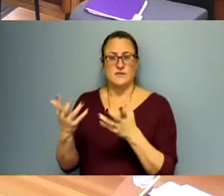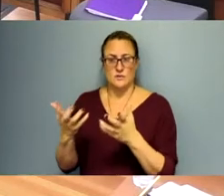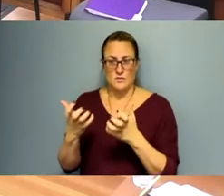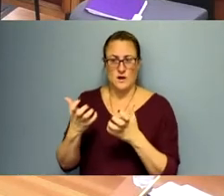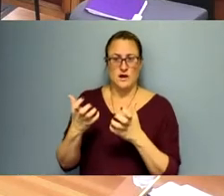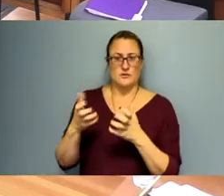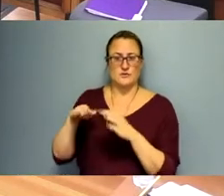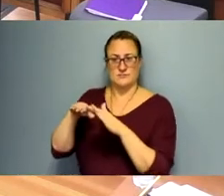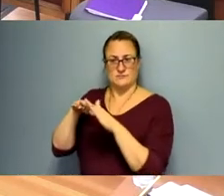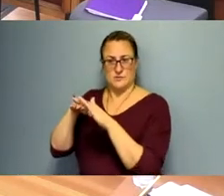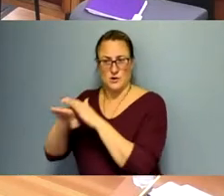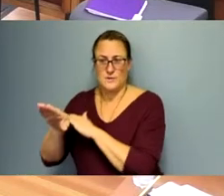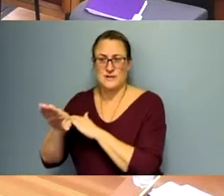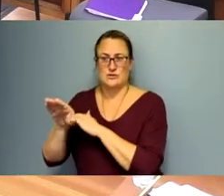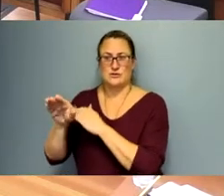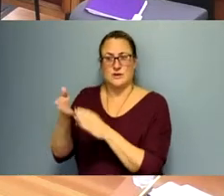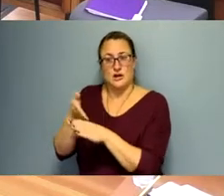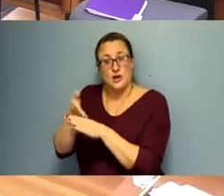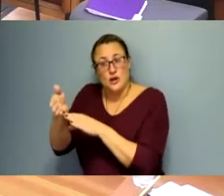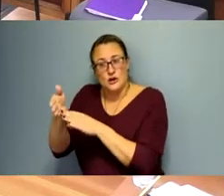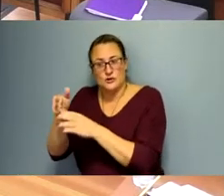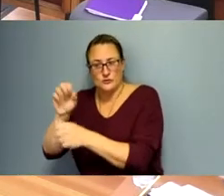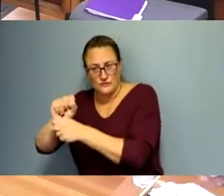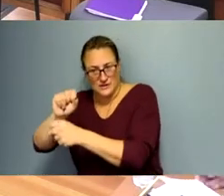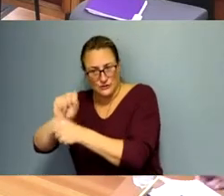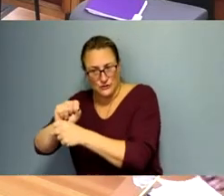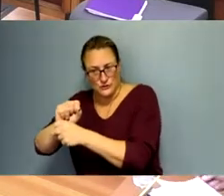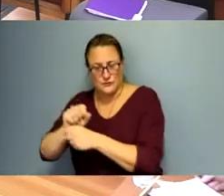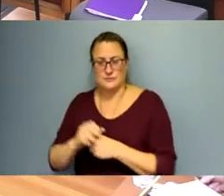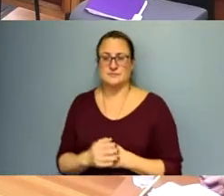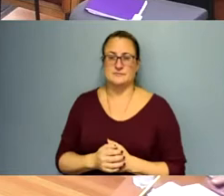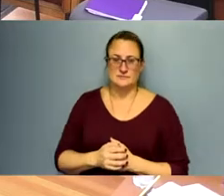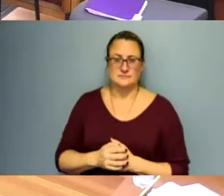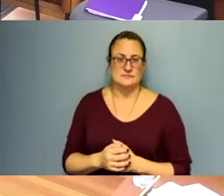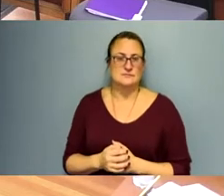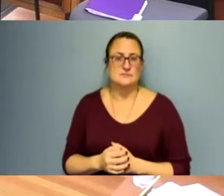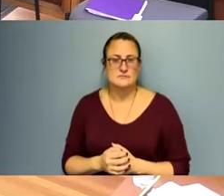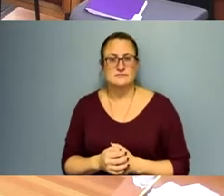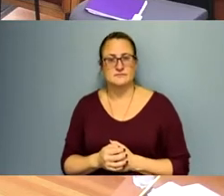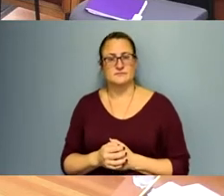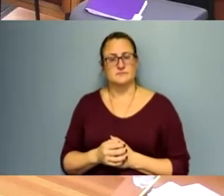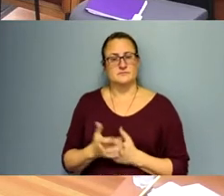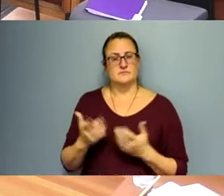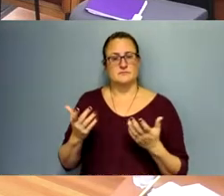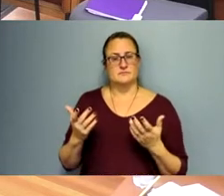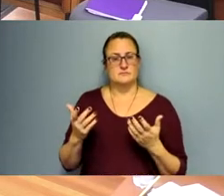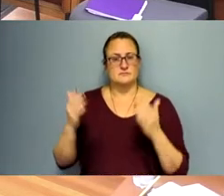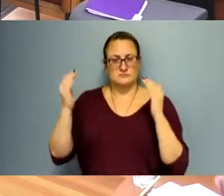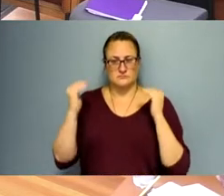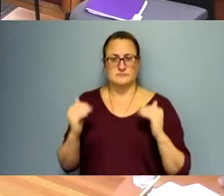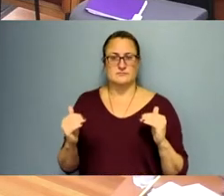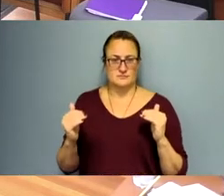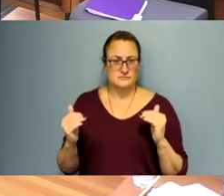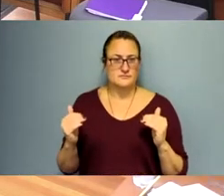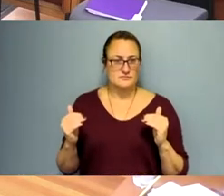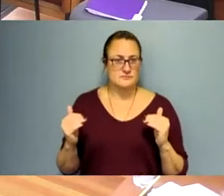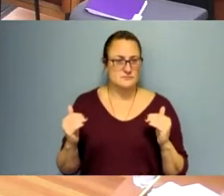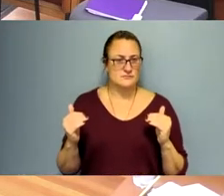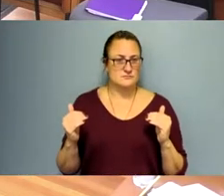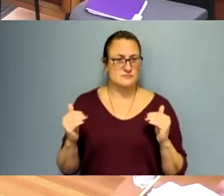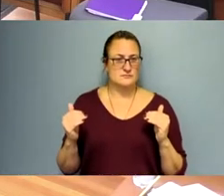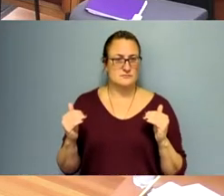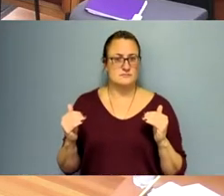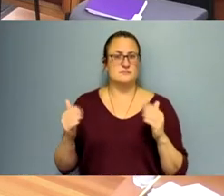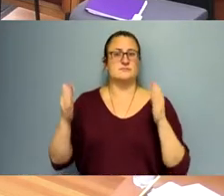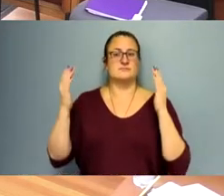into the career, into a career or the workforce. so it is a, you can go to the next slide and the